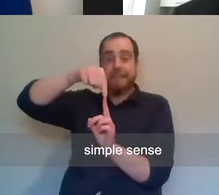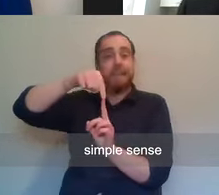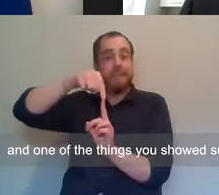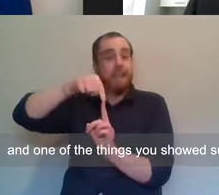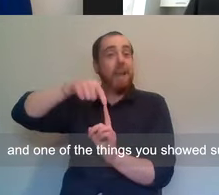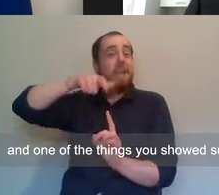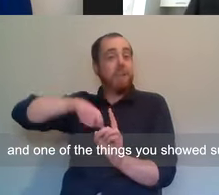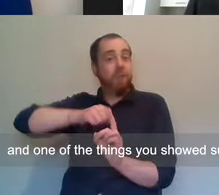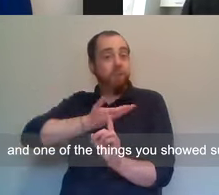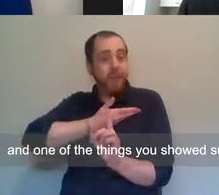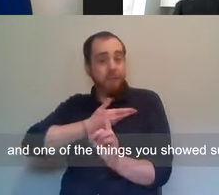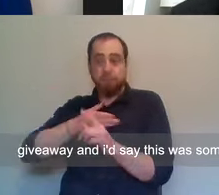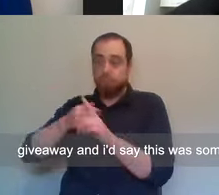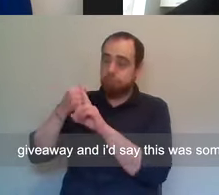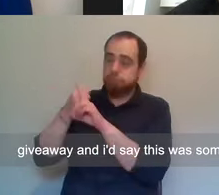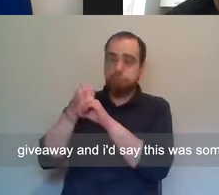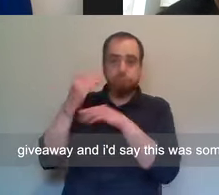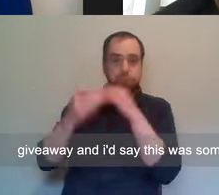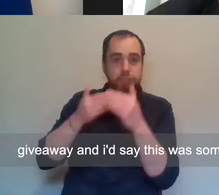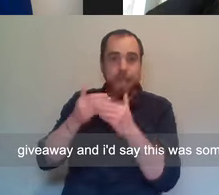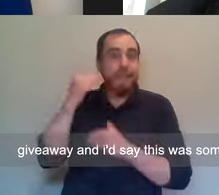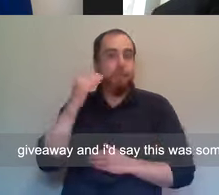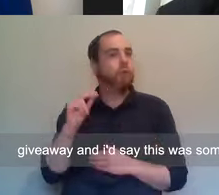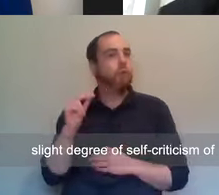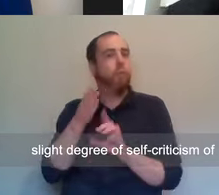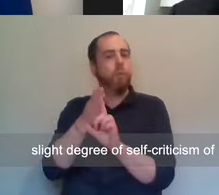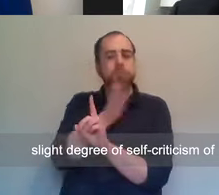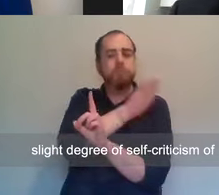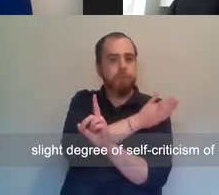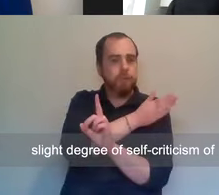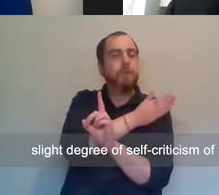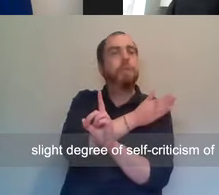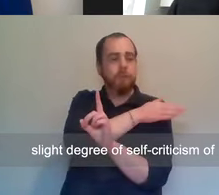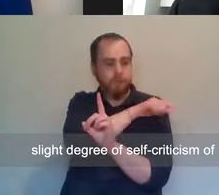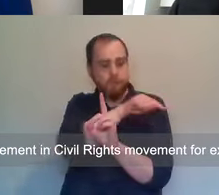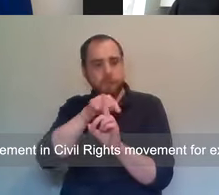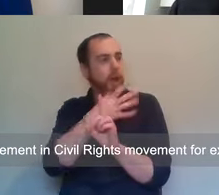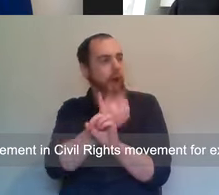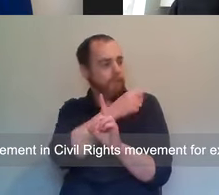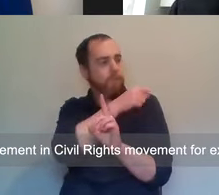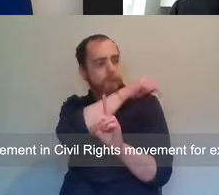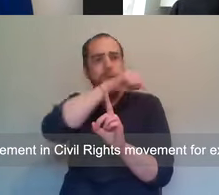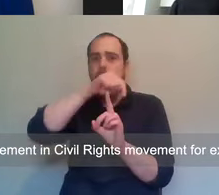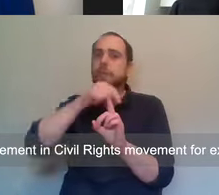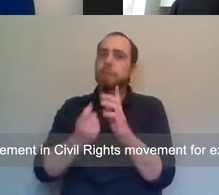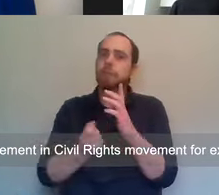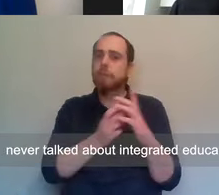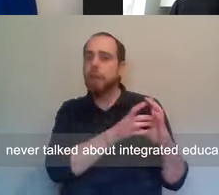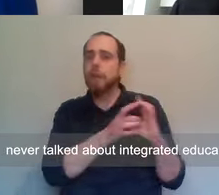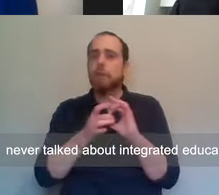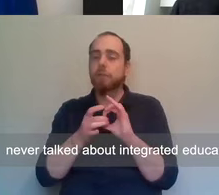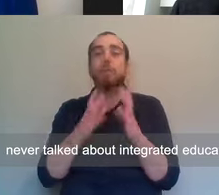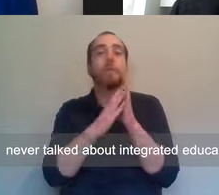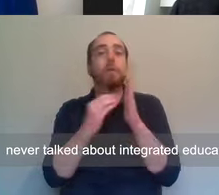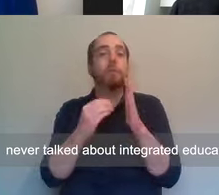And one of the things you should give away, and I'd say this with some slight degree of self-criticism of having involved in the civil rights movement. For example, we never talked about